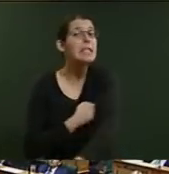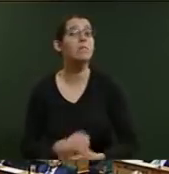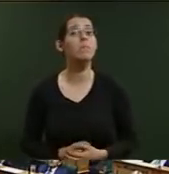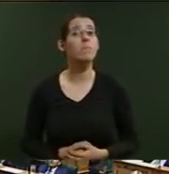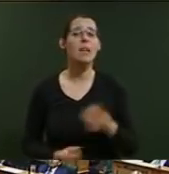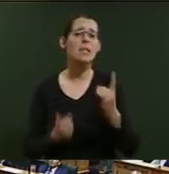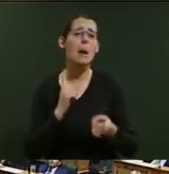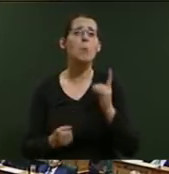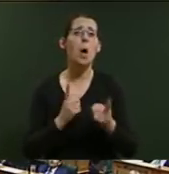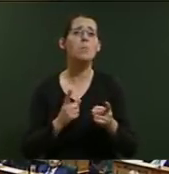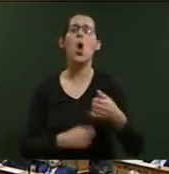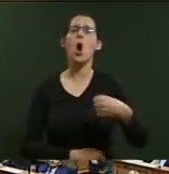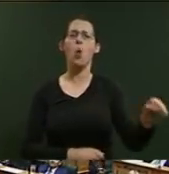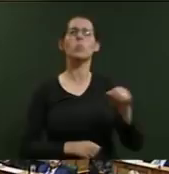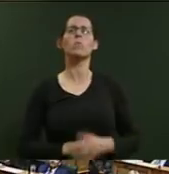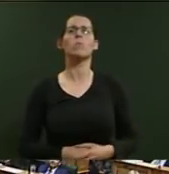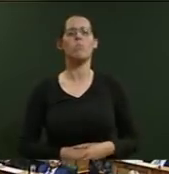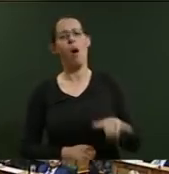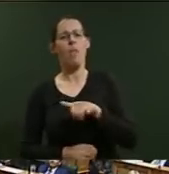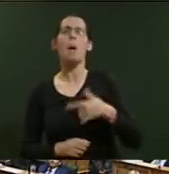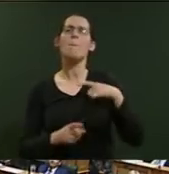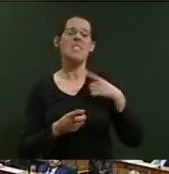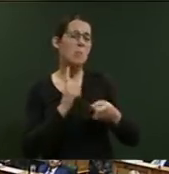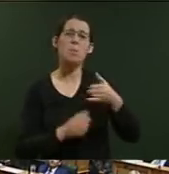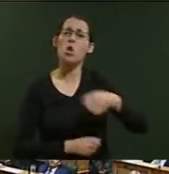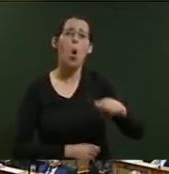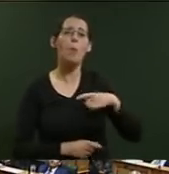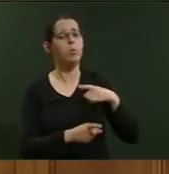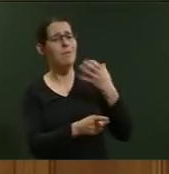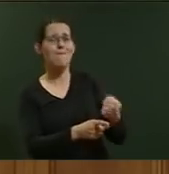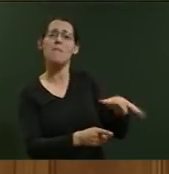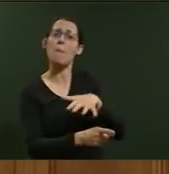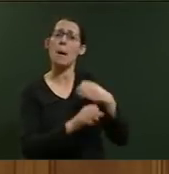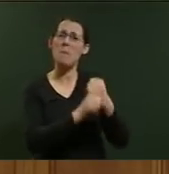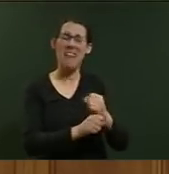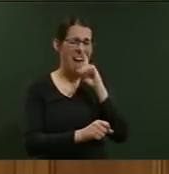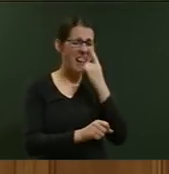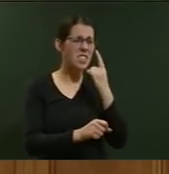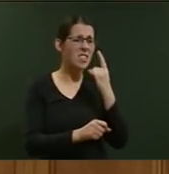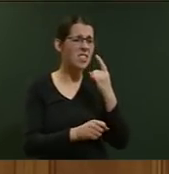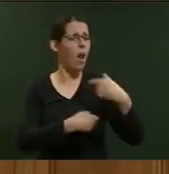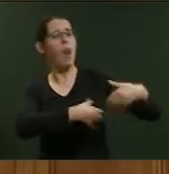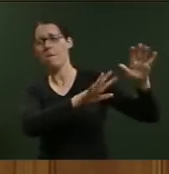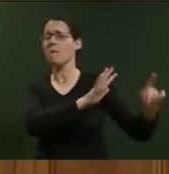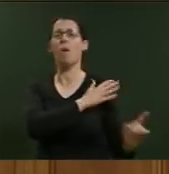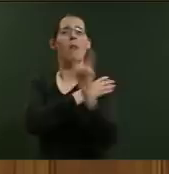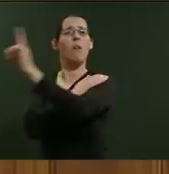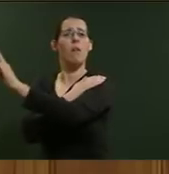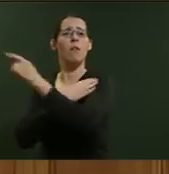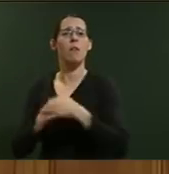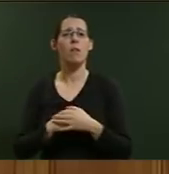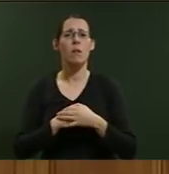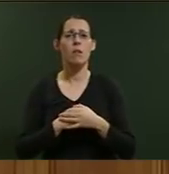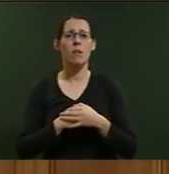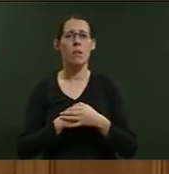and sometimes no, because they have family commitments and they can't just walk away from their family